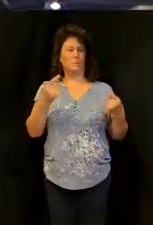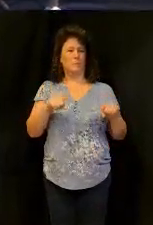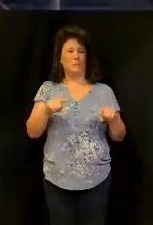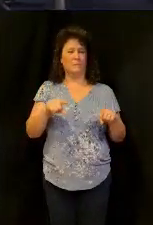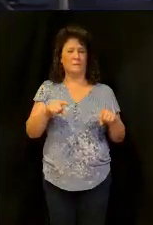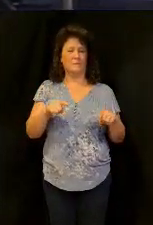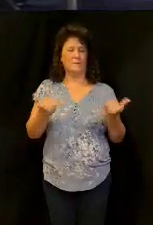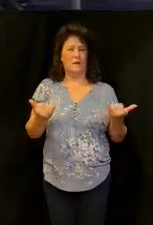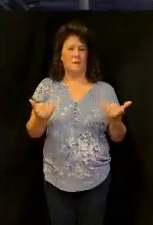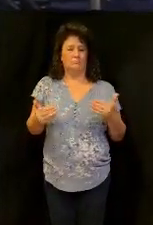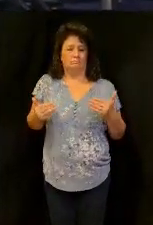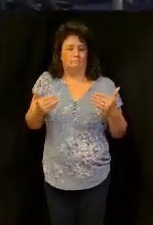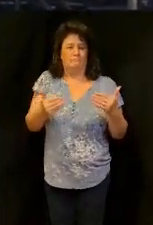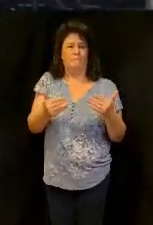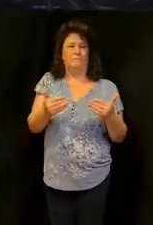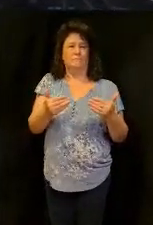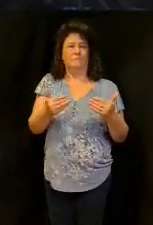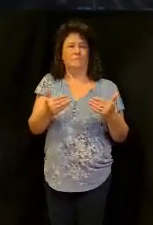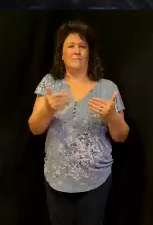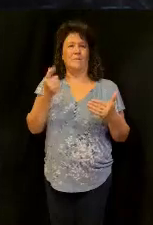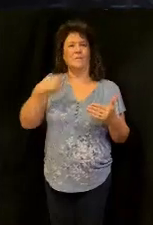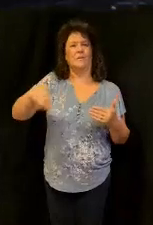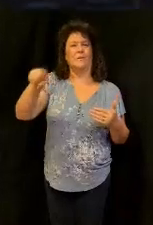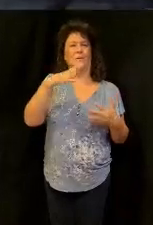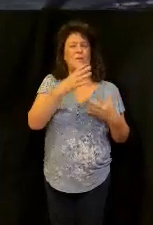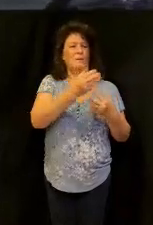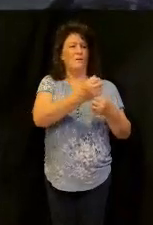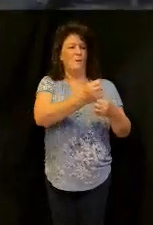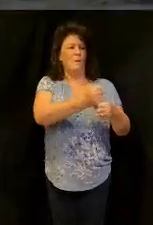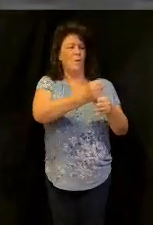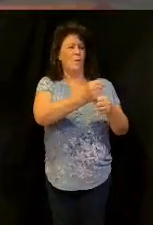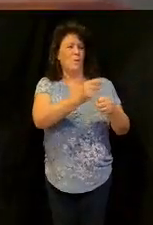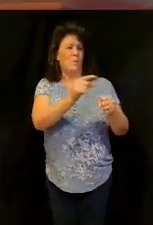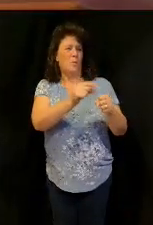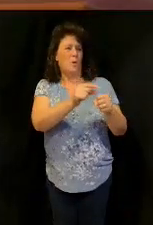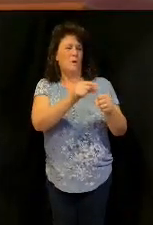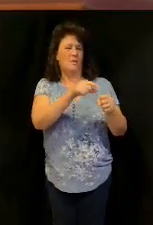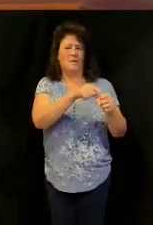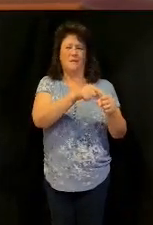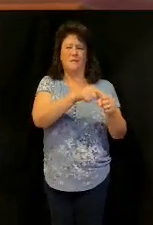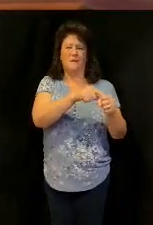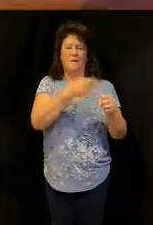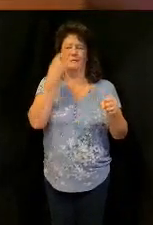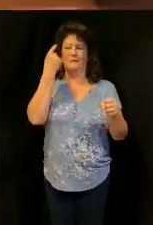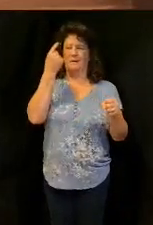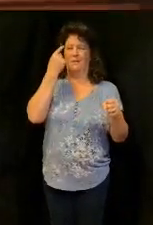Because why? Because you guys have done this. You've took a hold of the word of God and you've considered your ways.